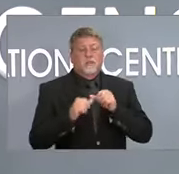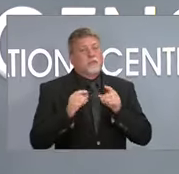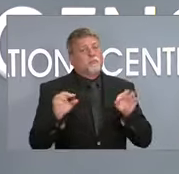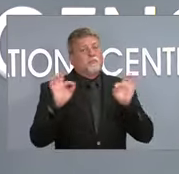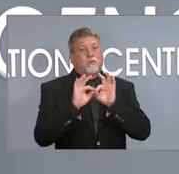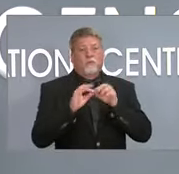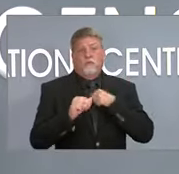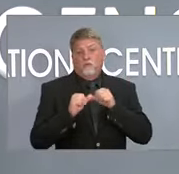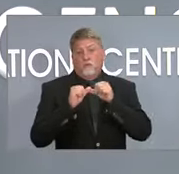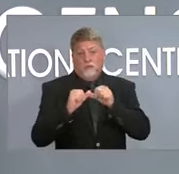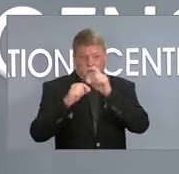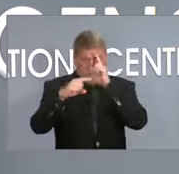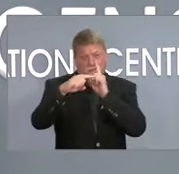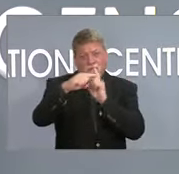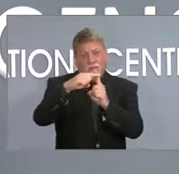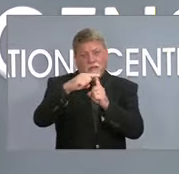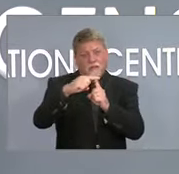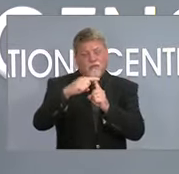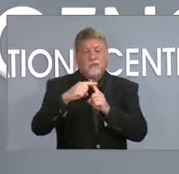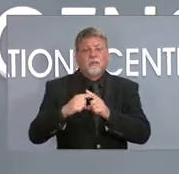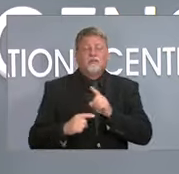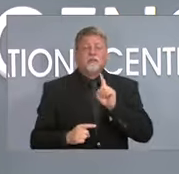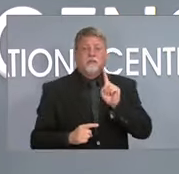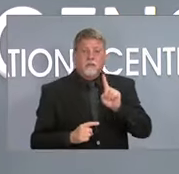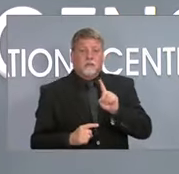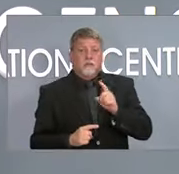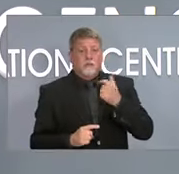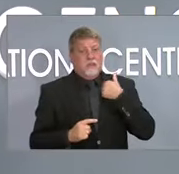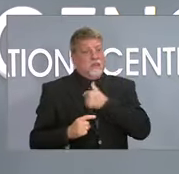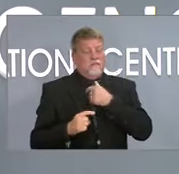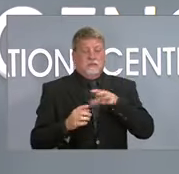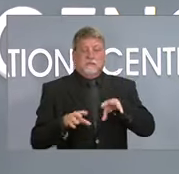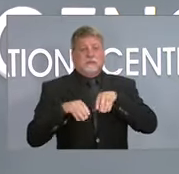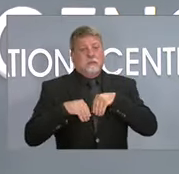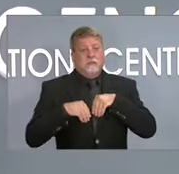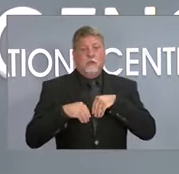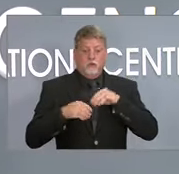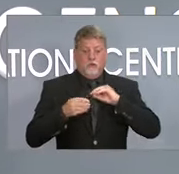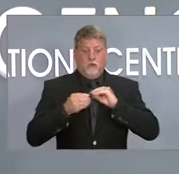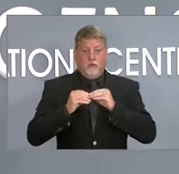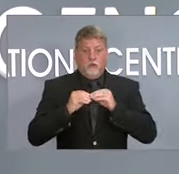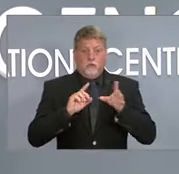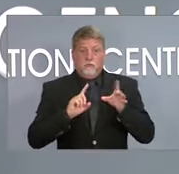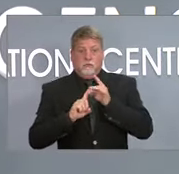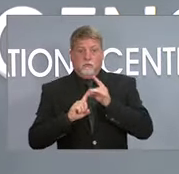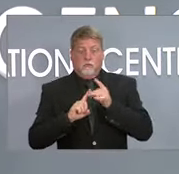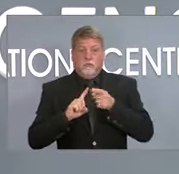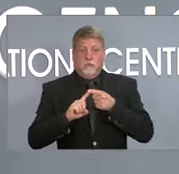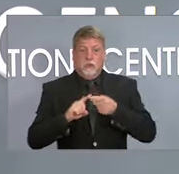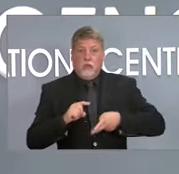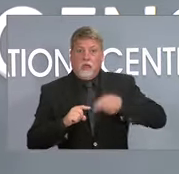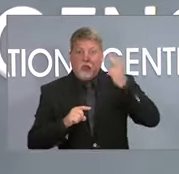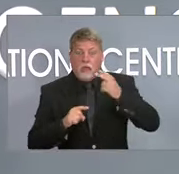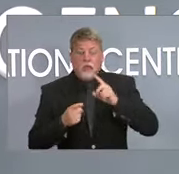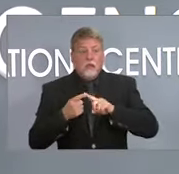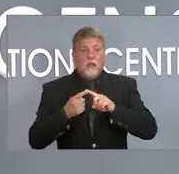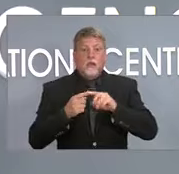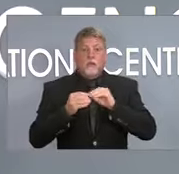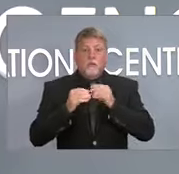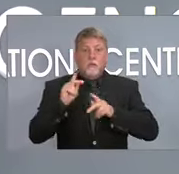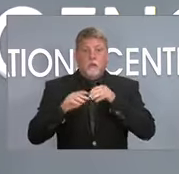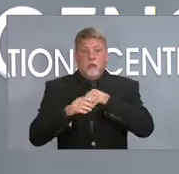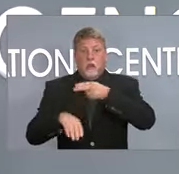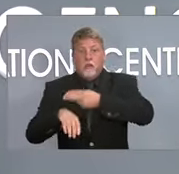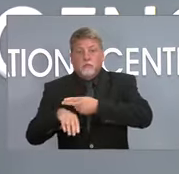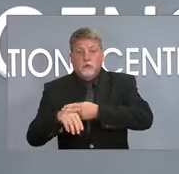These numbers are still incredibly high, high number of cases, high number of hospitalizations. Our hospitals are already strained. People are exhausted